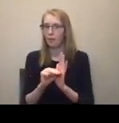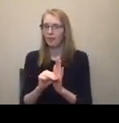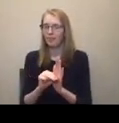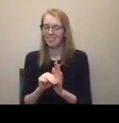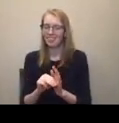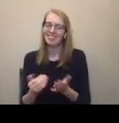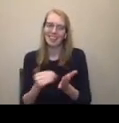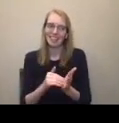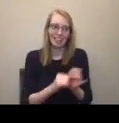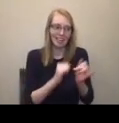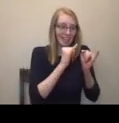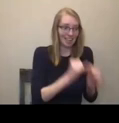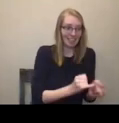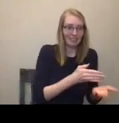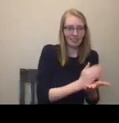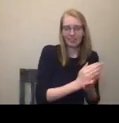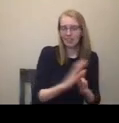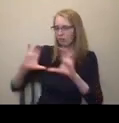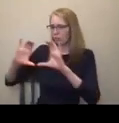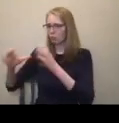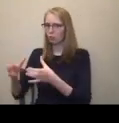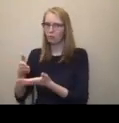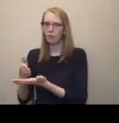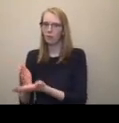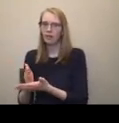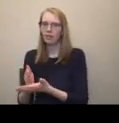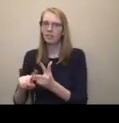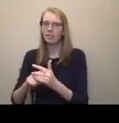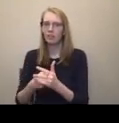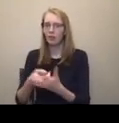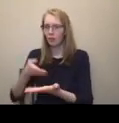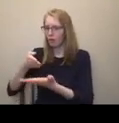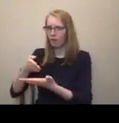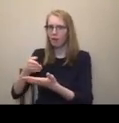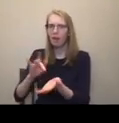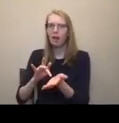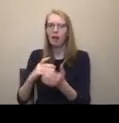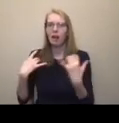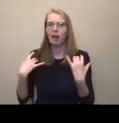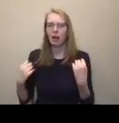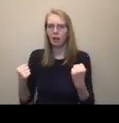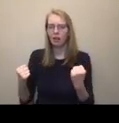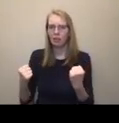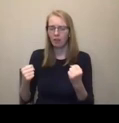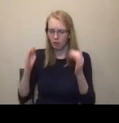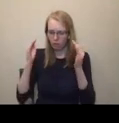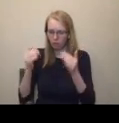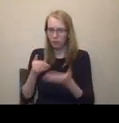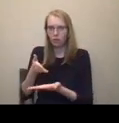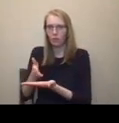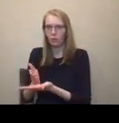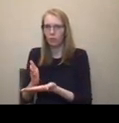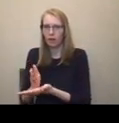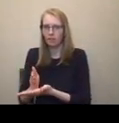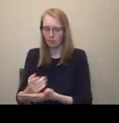So it starts with an understanding of rights based health. So it's not about me as an individual meaning to get better. It's the world needs to get